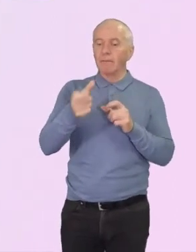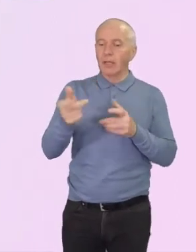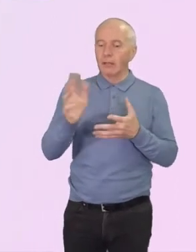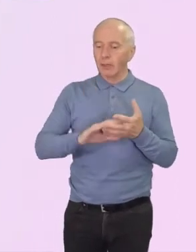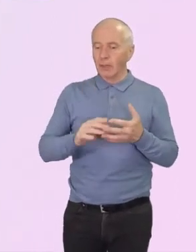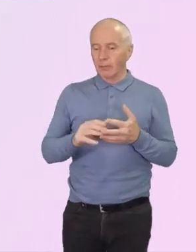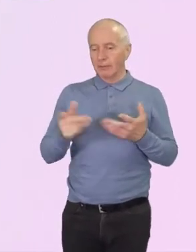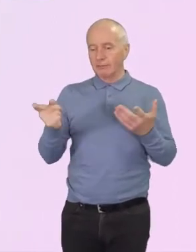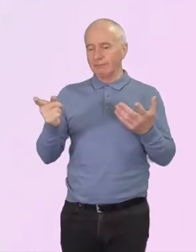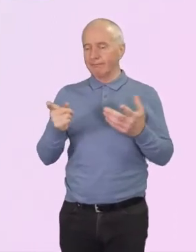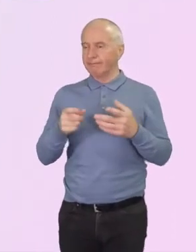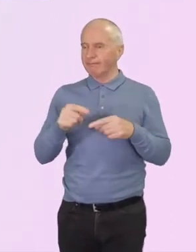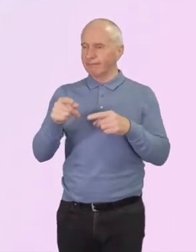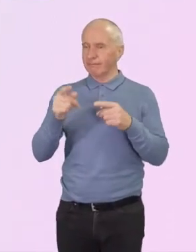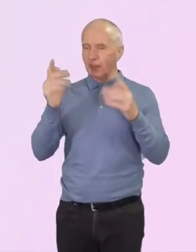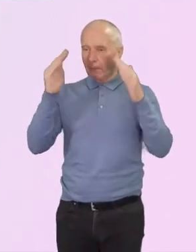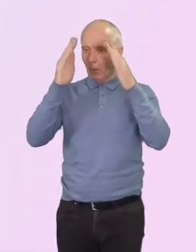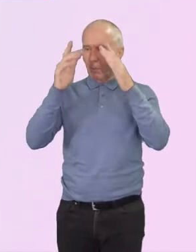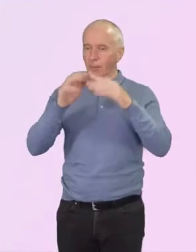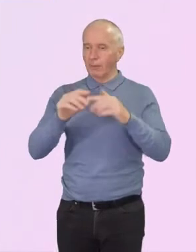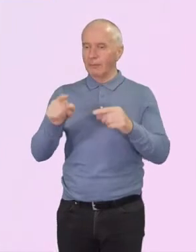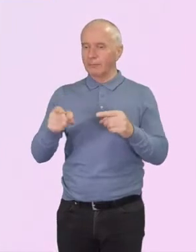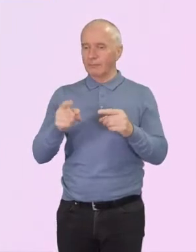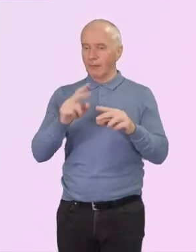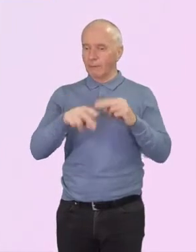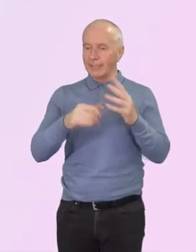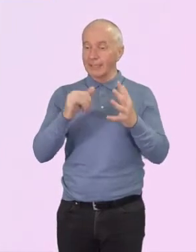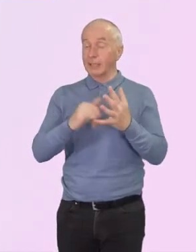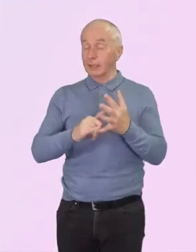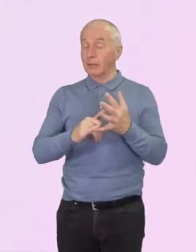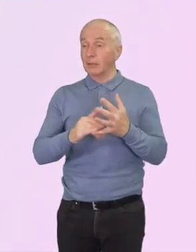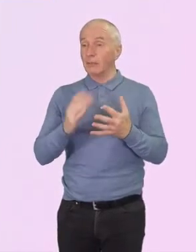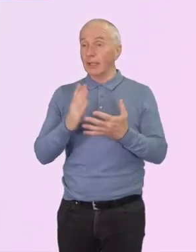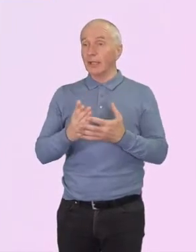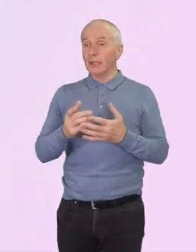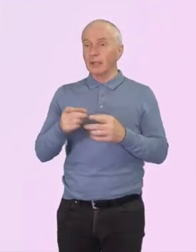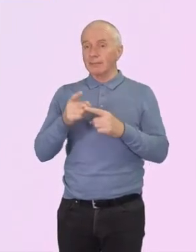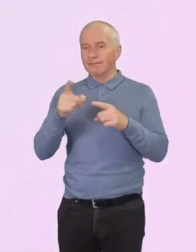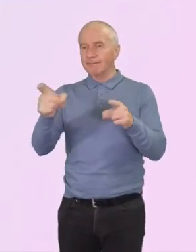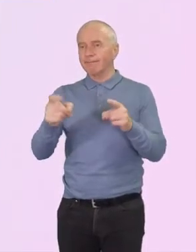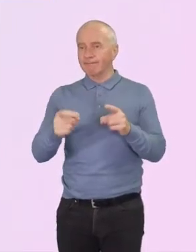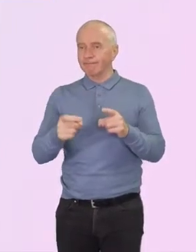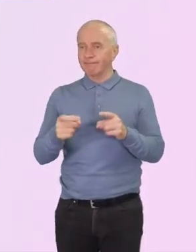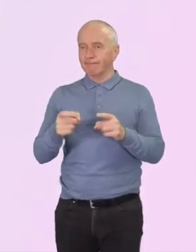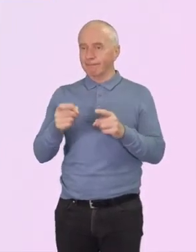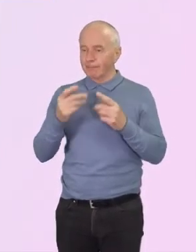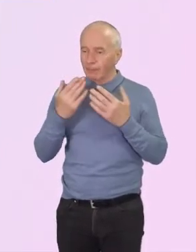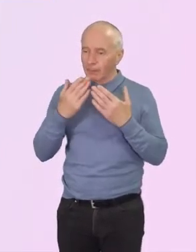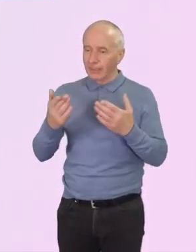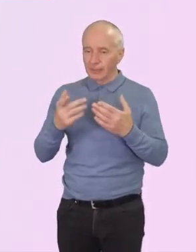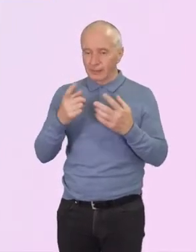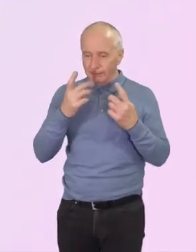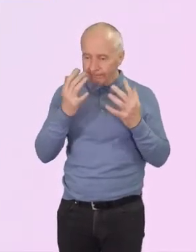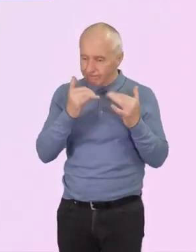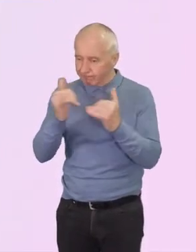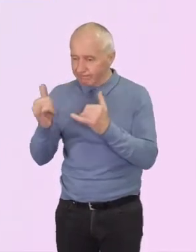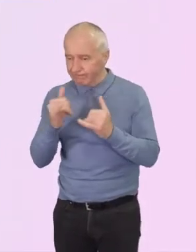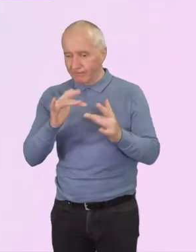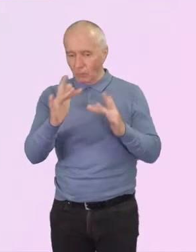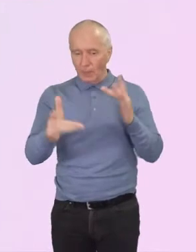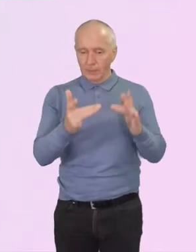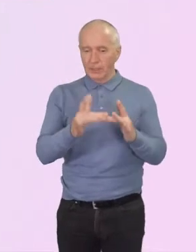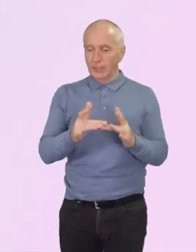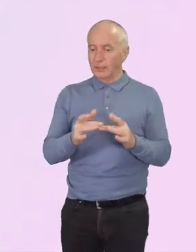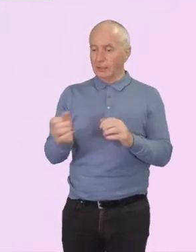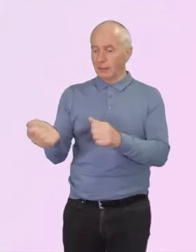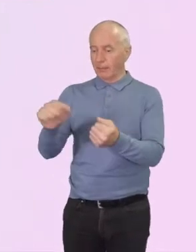time to read the long purpose, you can see it on the screen, but please find out more we have Baptist Union Environment Network pages on the